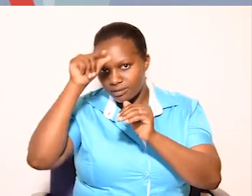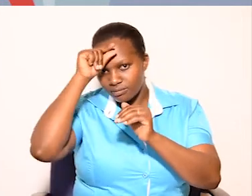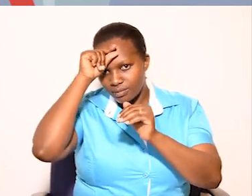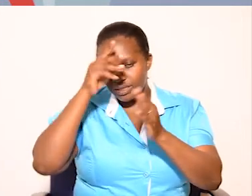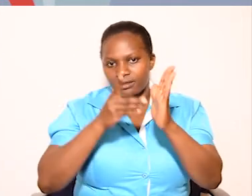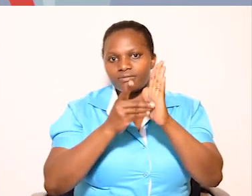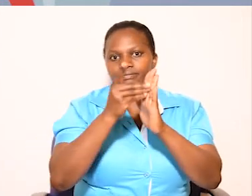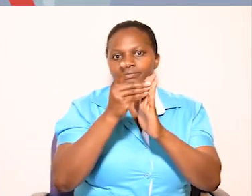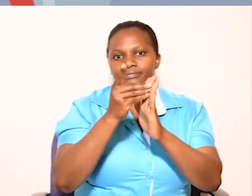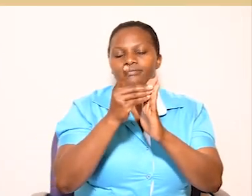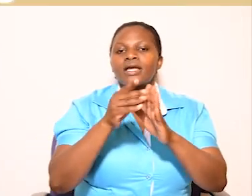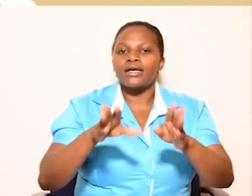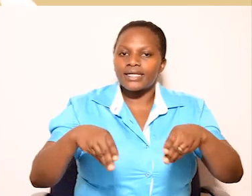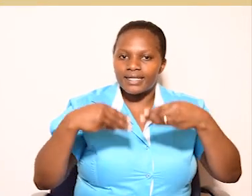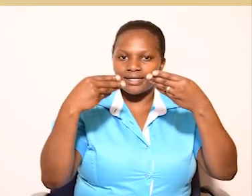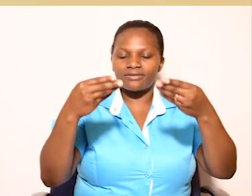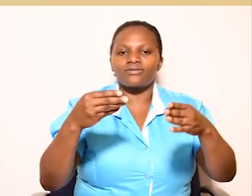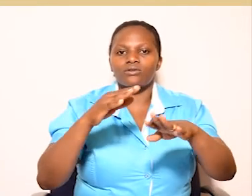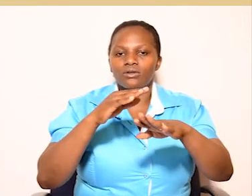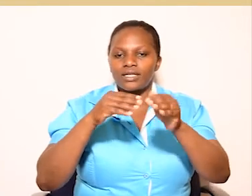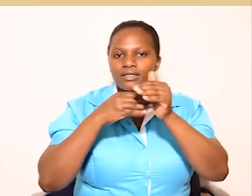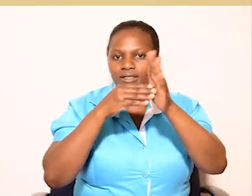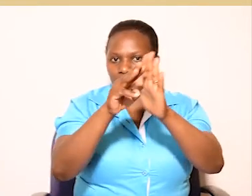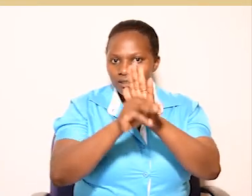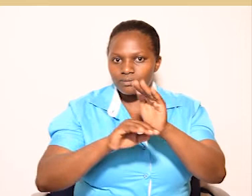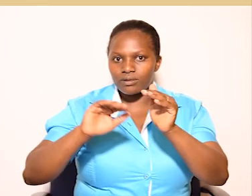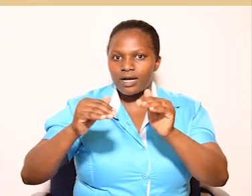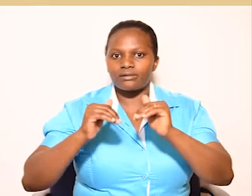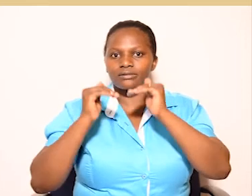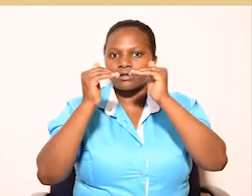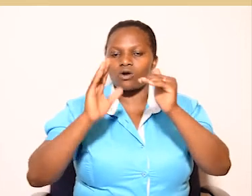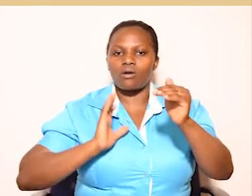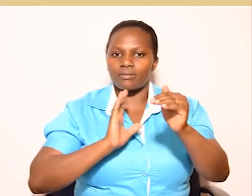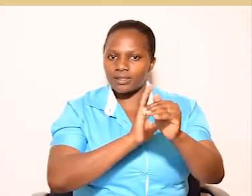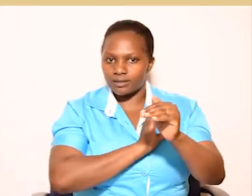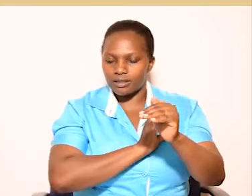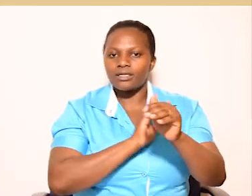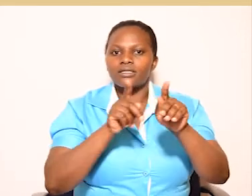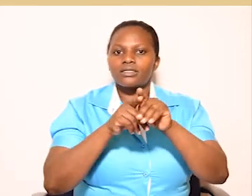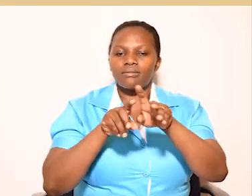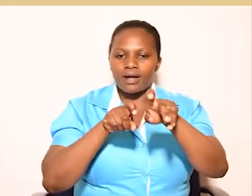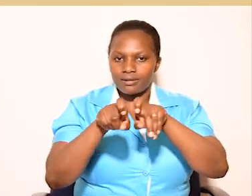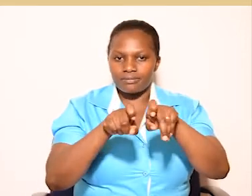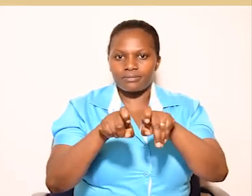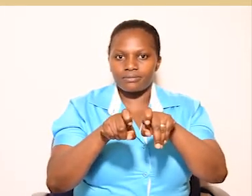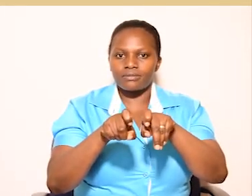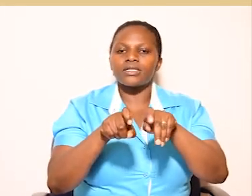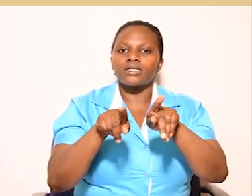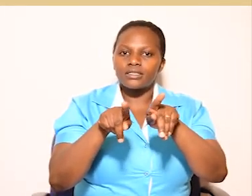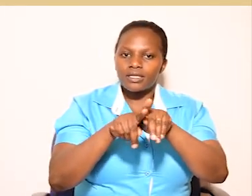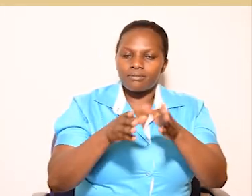governance and development, provides leadership to the county executive committee and administration,